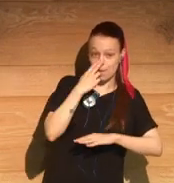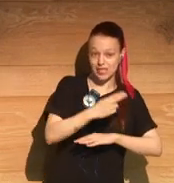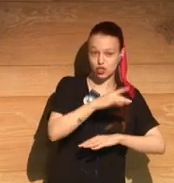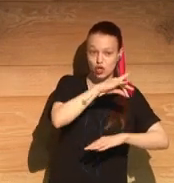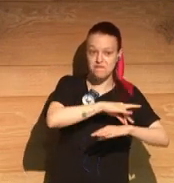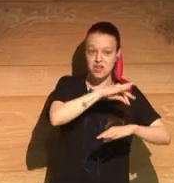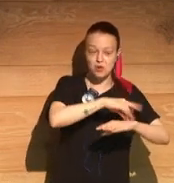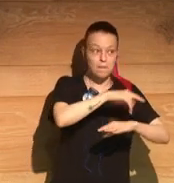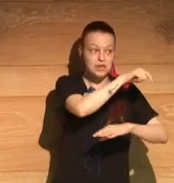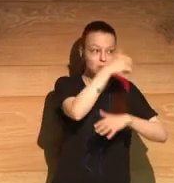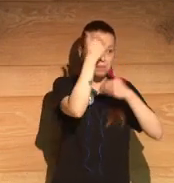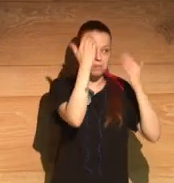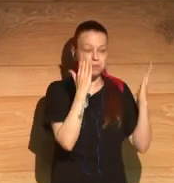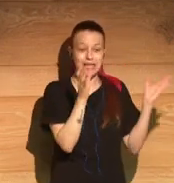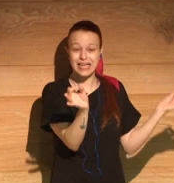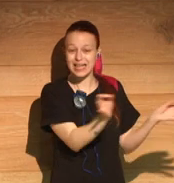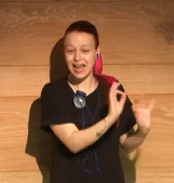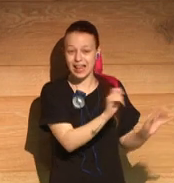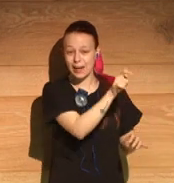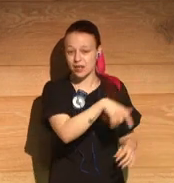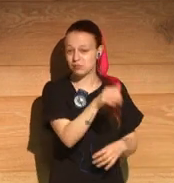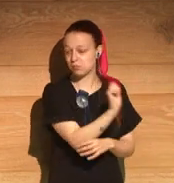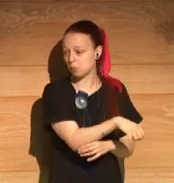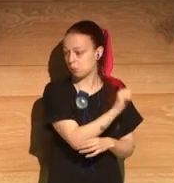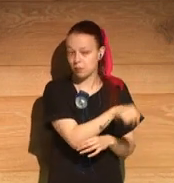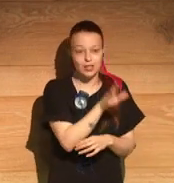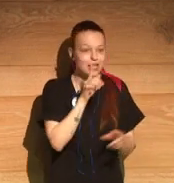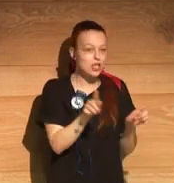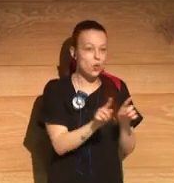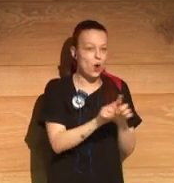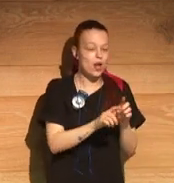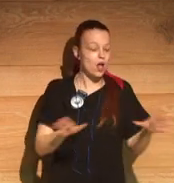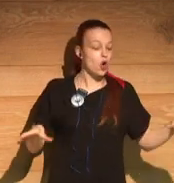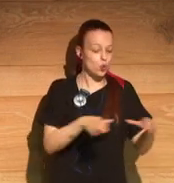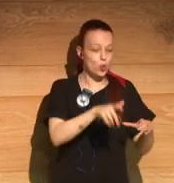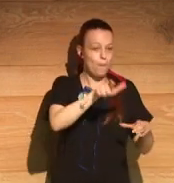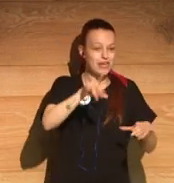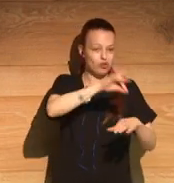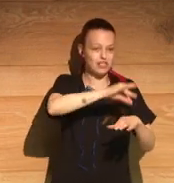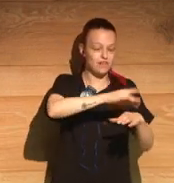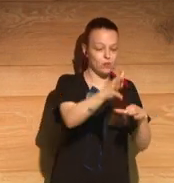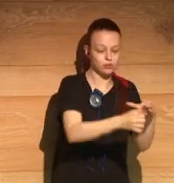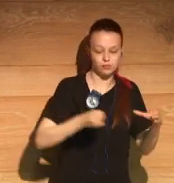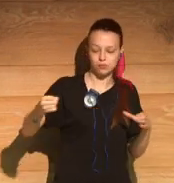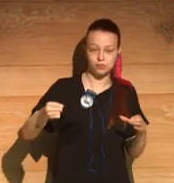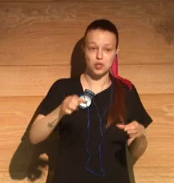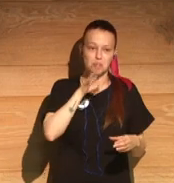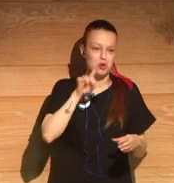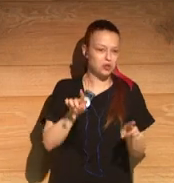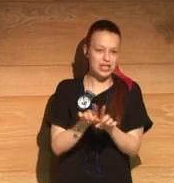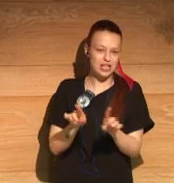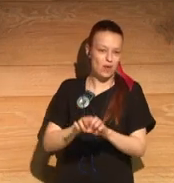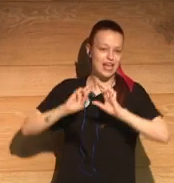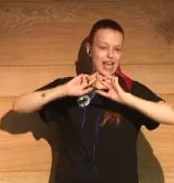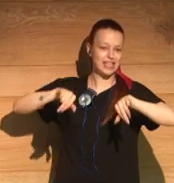And these are patients who aren't being attended by anyone. They just put them aside as if they